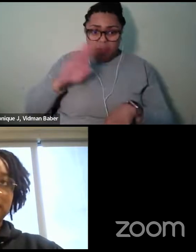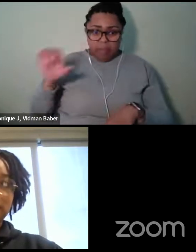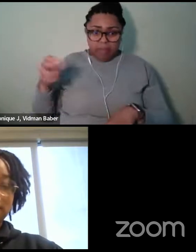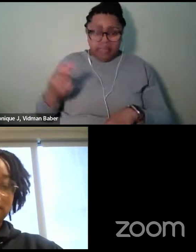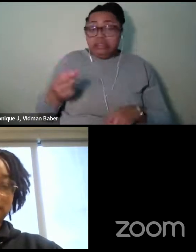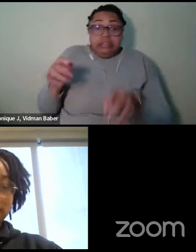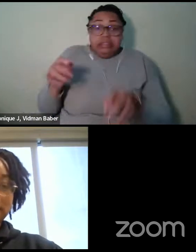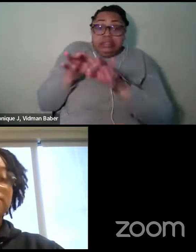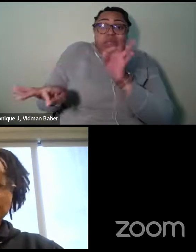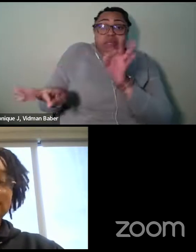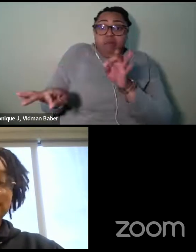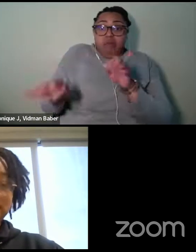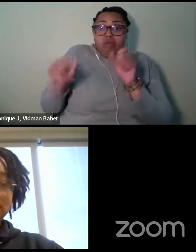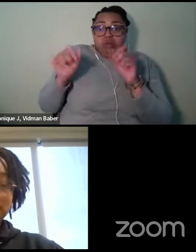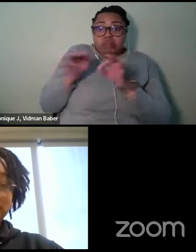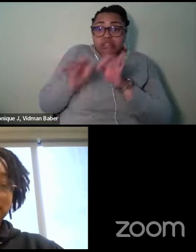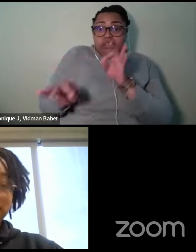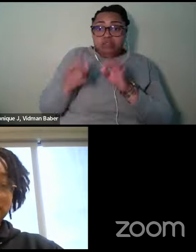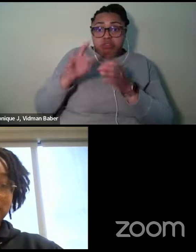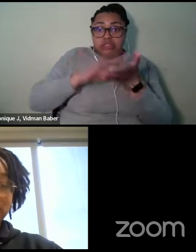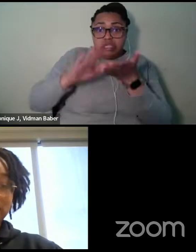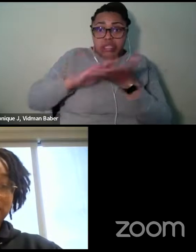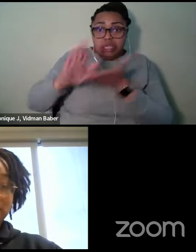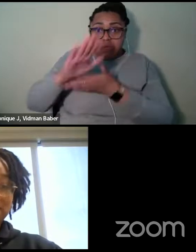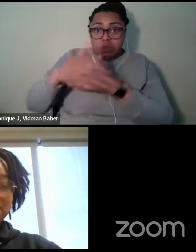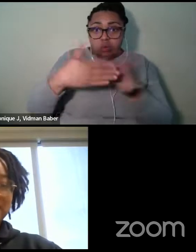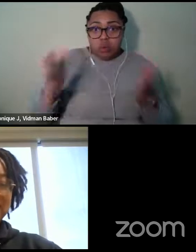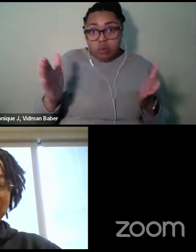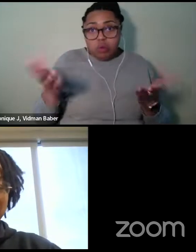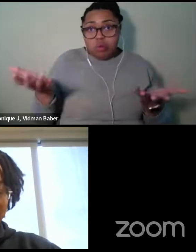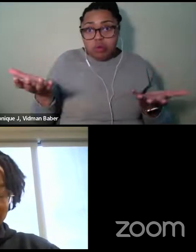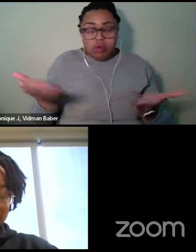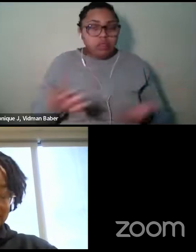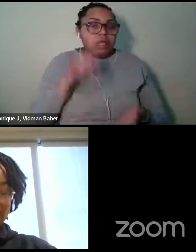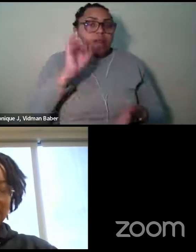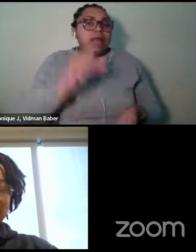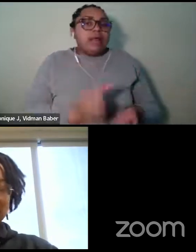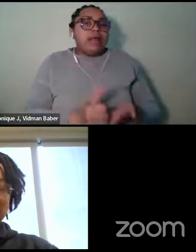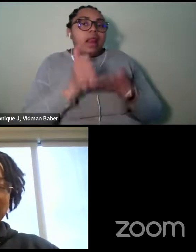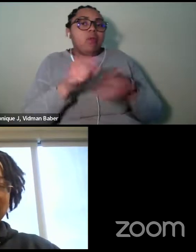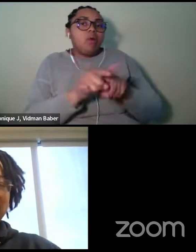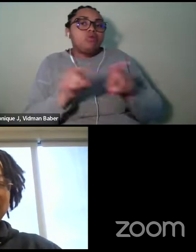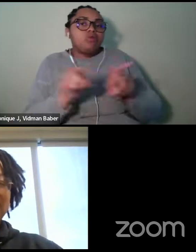you know, cleaning up your room, you know, so, um, that can help out too.